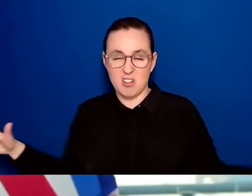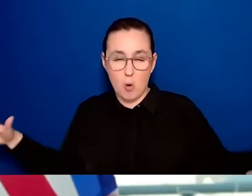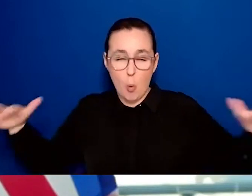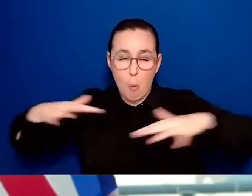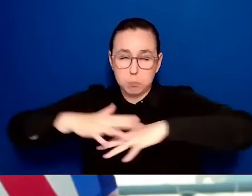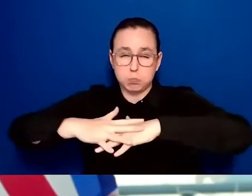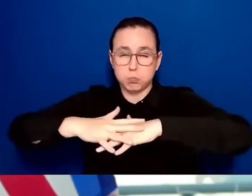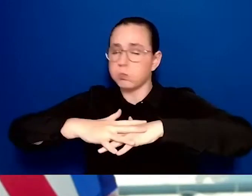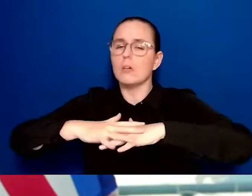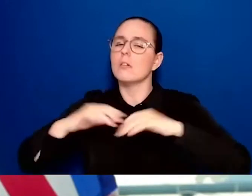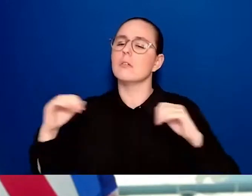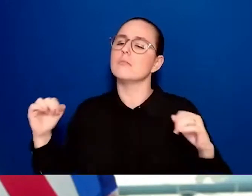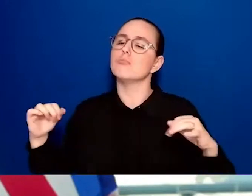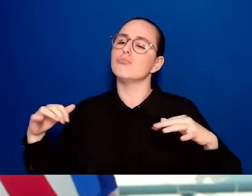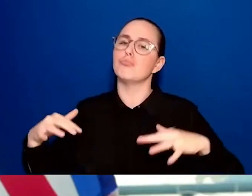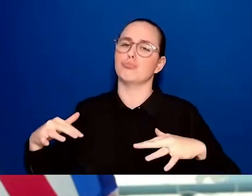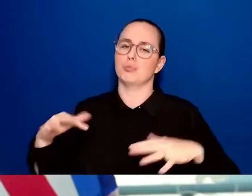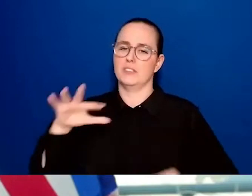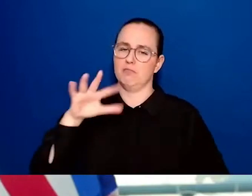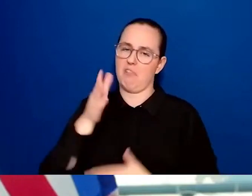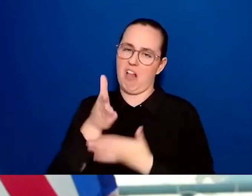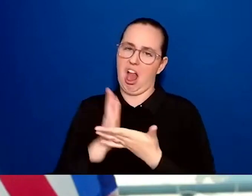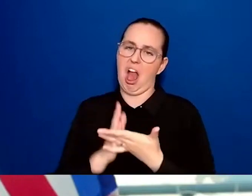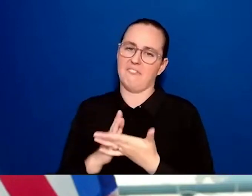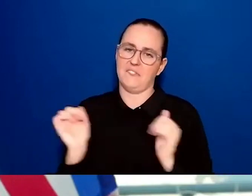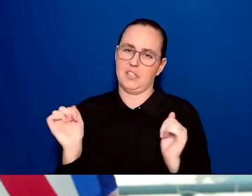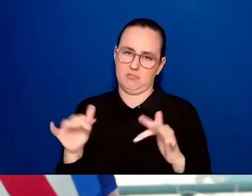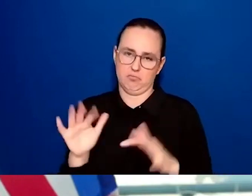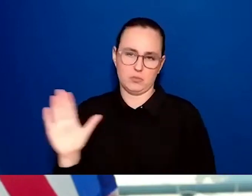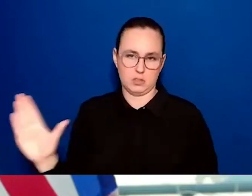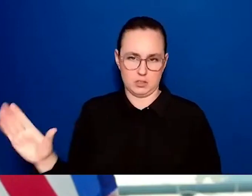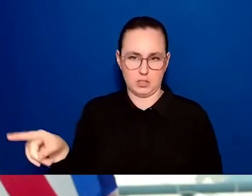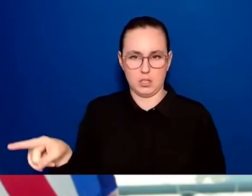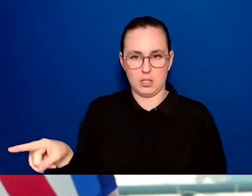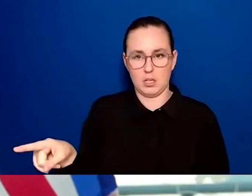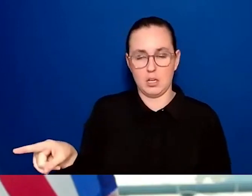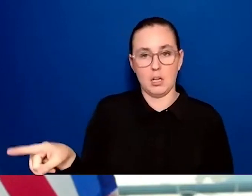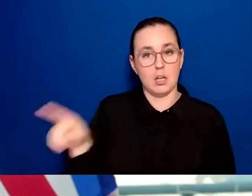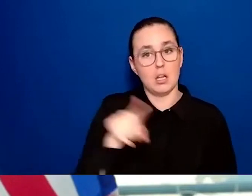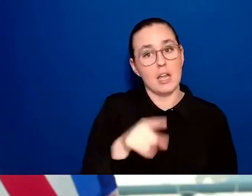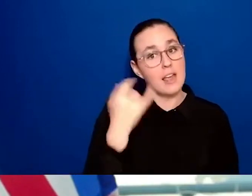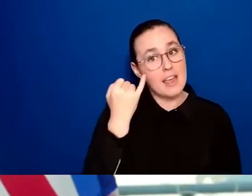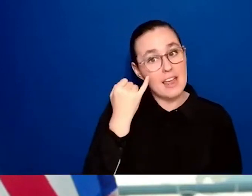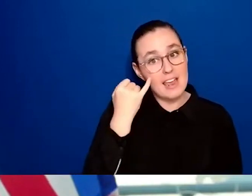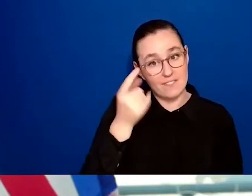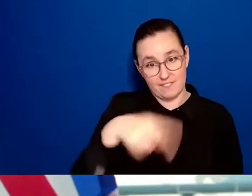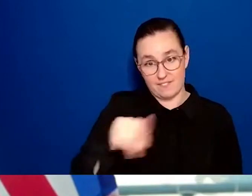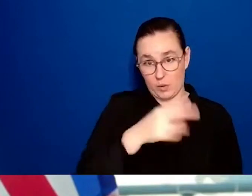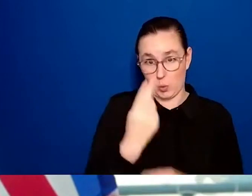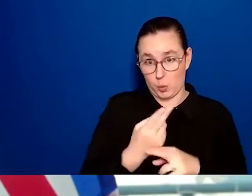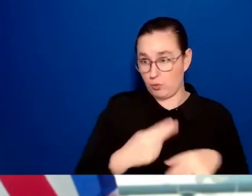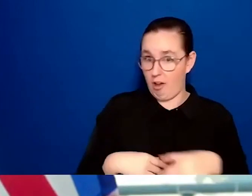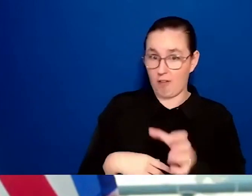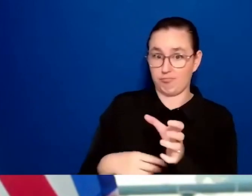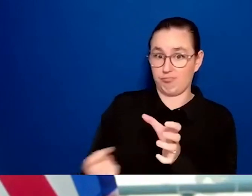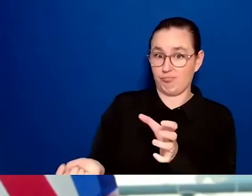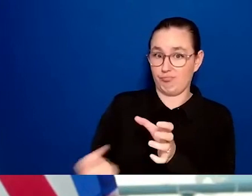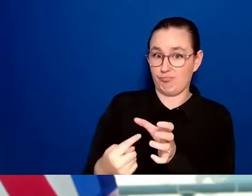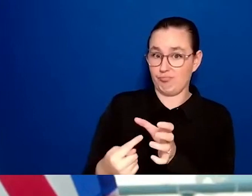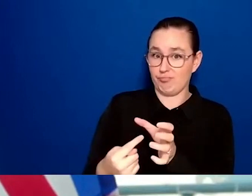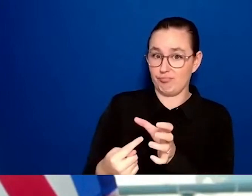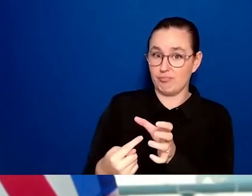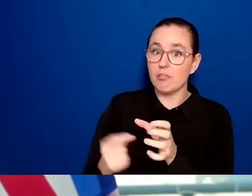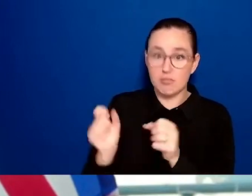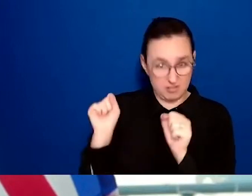events or businesses that are using the vaccine card, so the vaccine card is a way of mitigating the risk in those